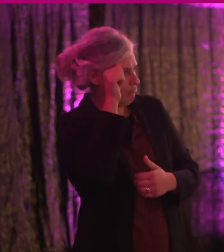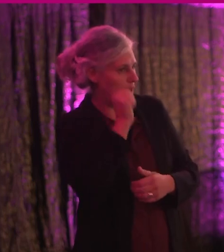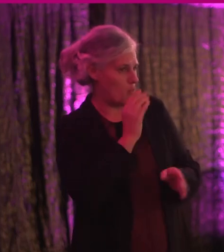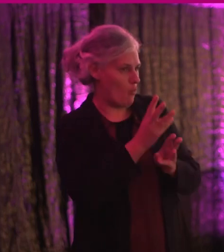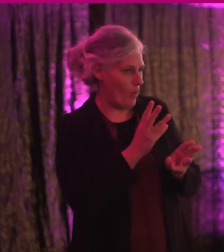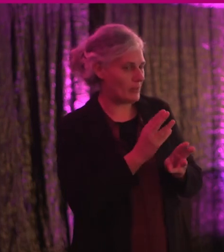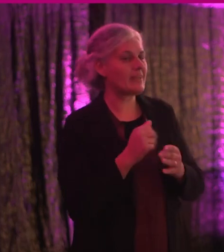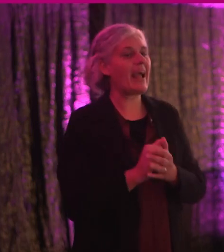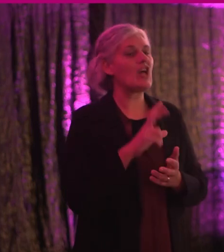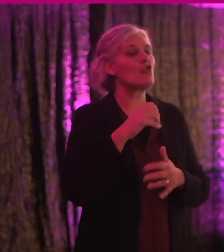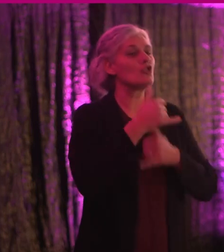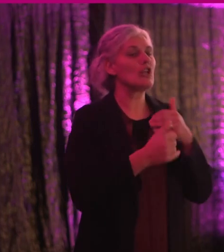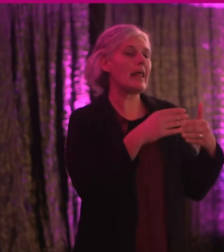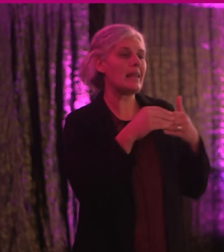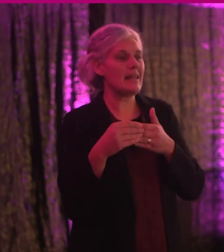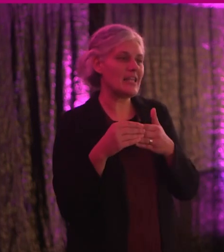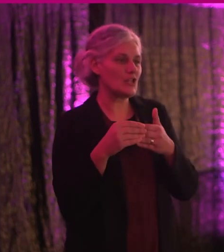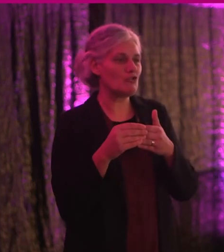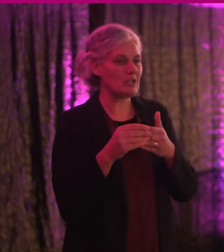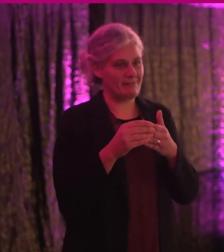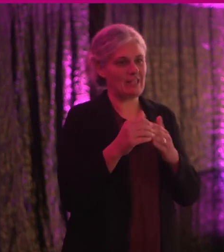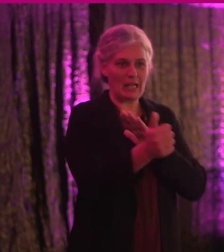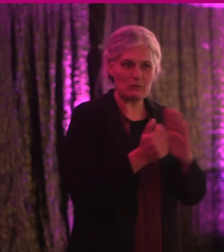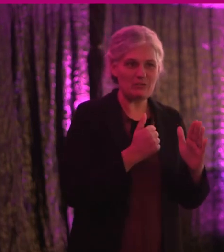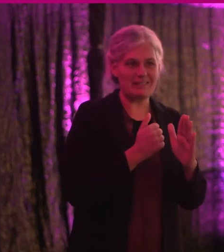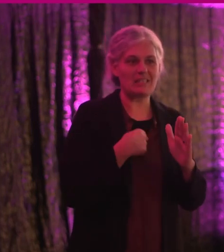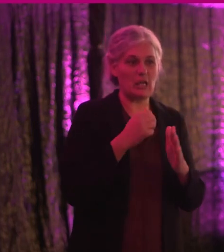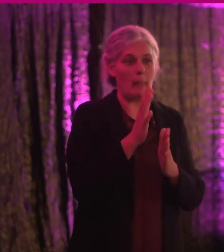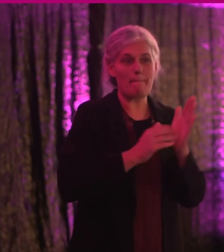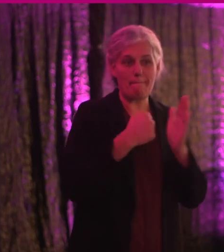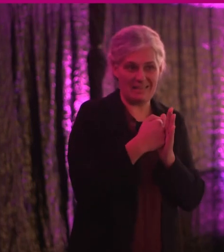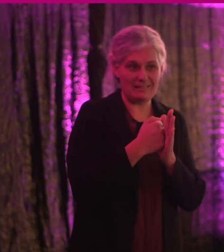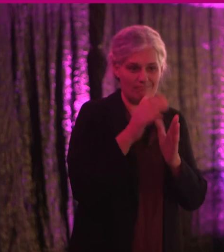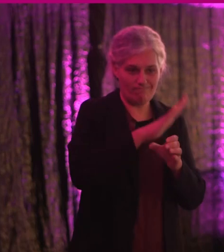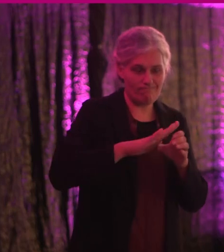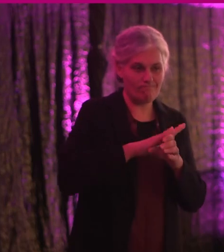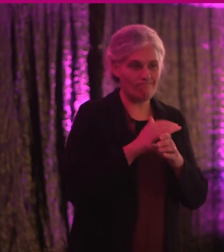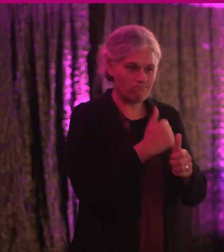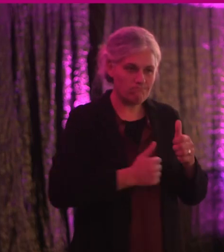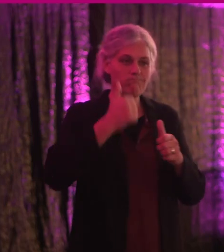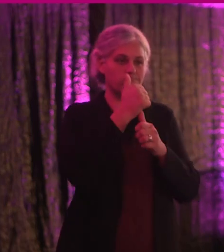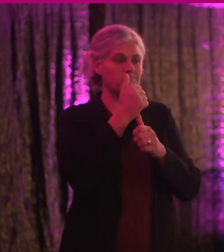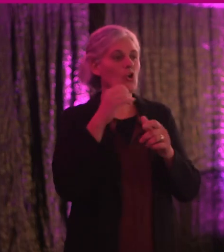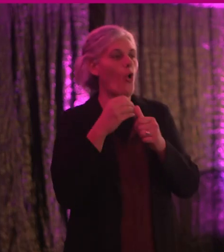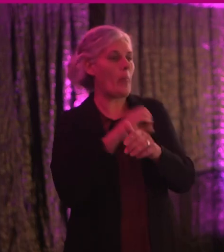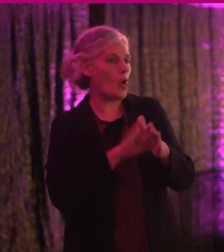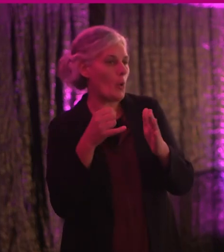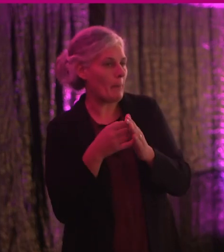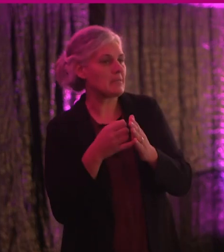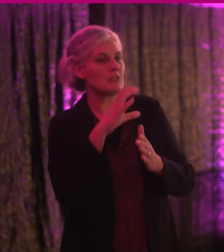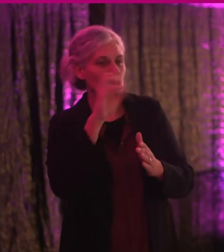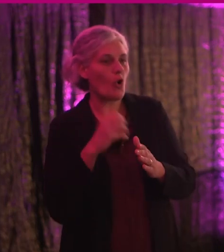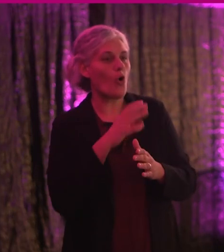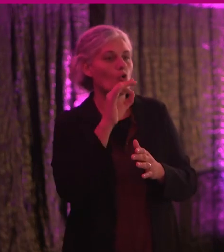brings 30 years of leadership experience in the business sector as well, having held senior positions in companies including Google,